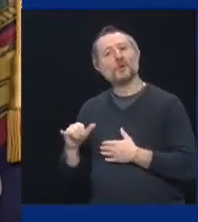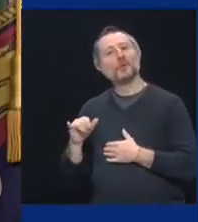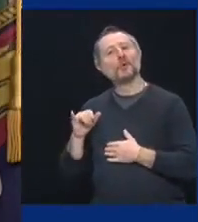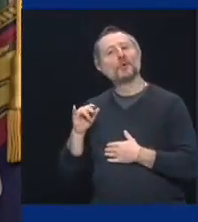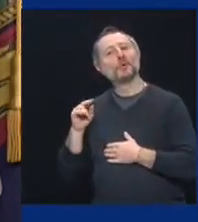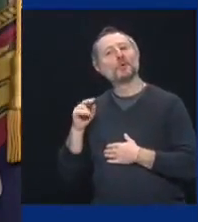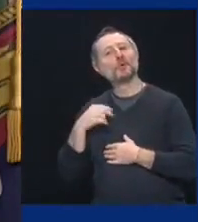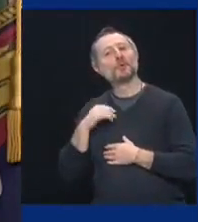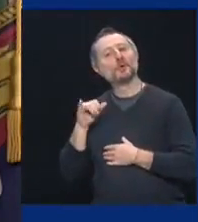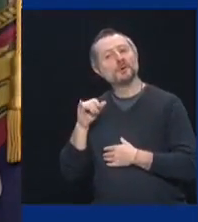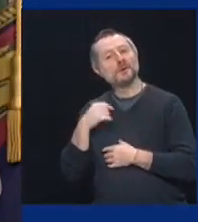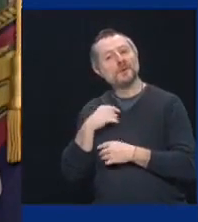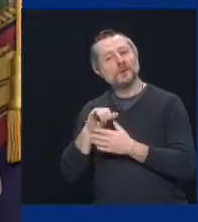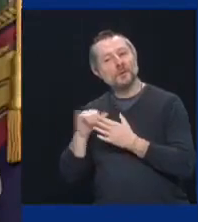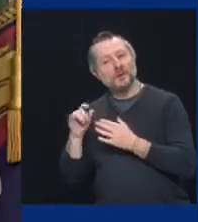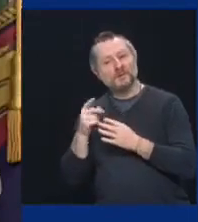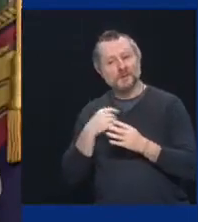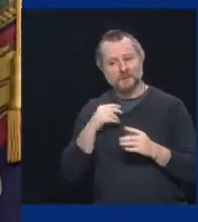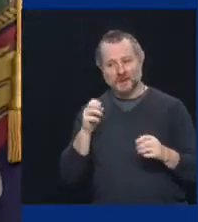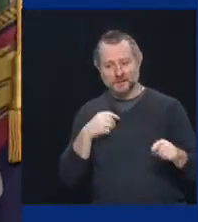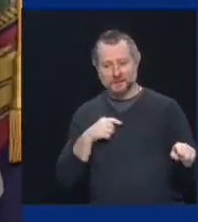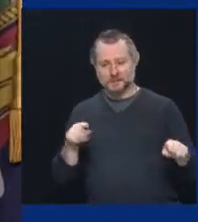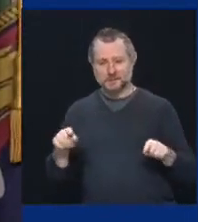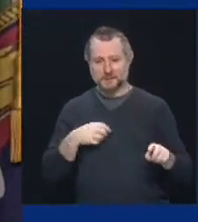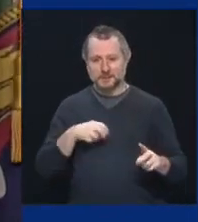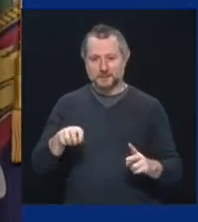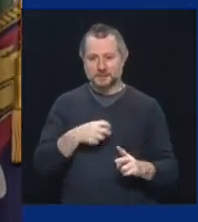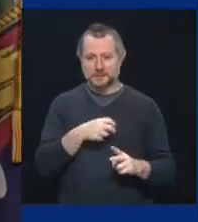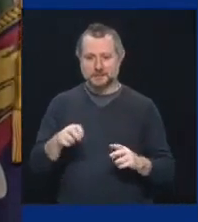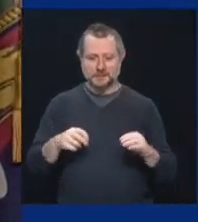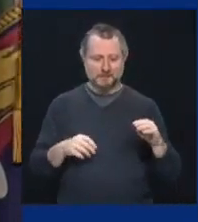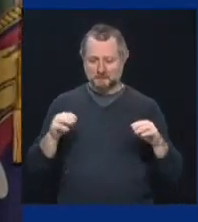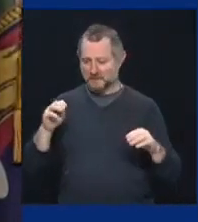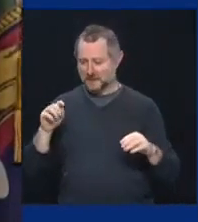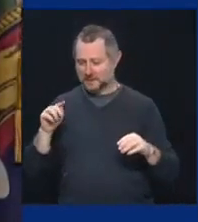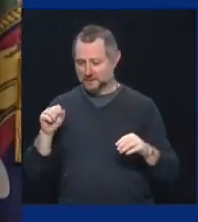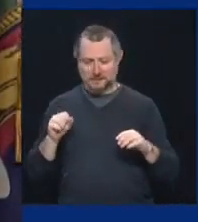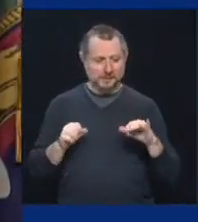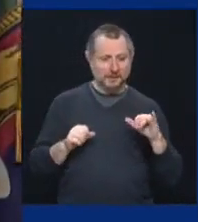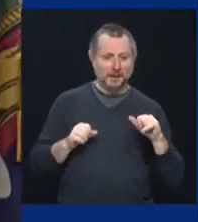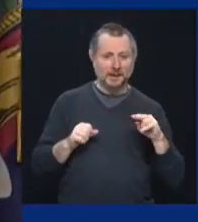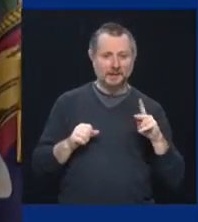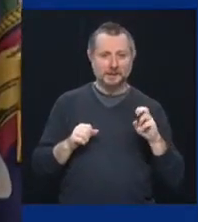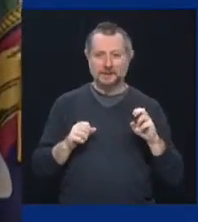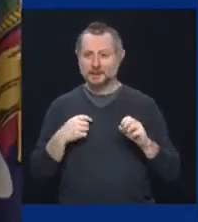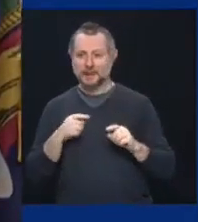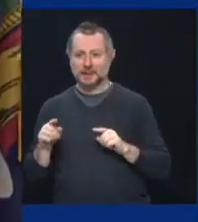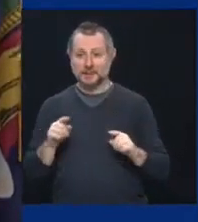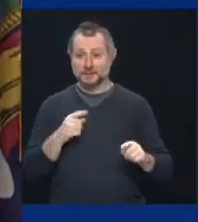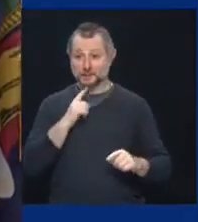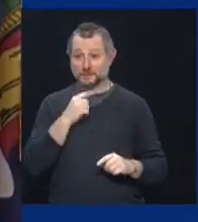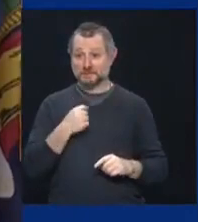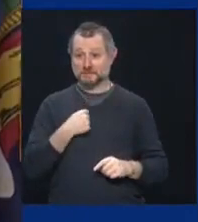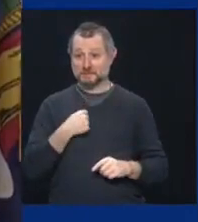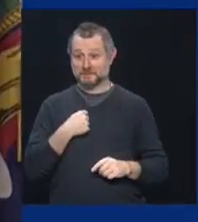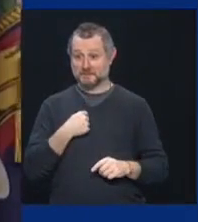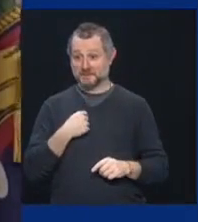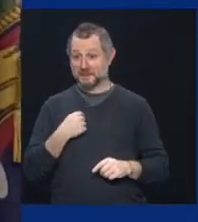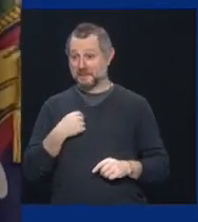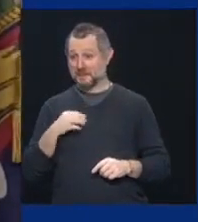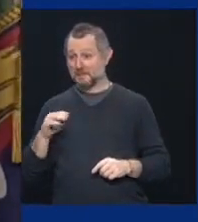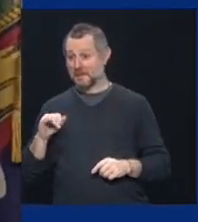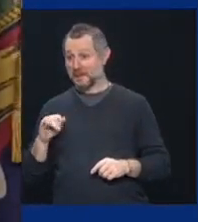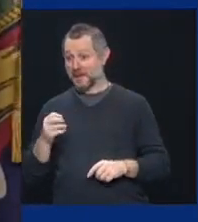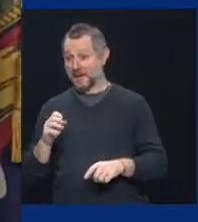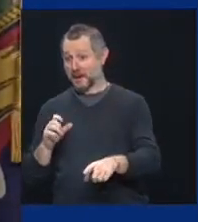out, all right? This is how we work this out. We, Michaela, myself, we support New